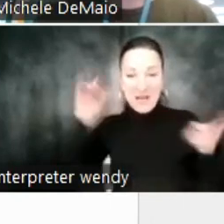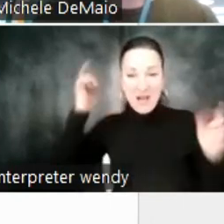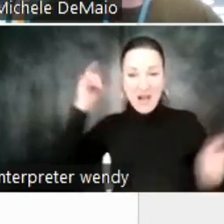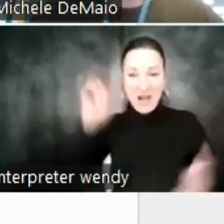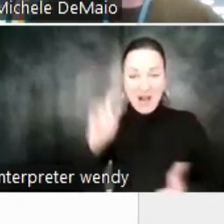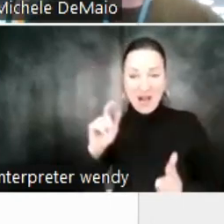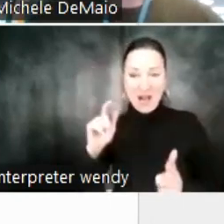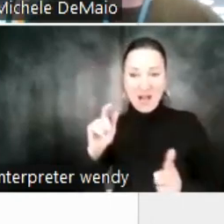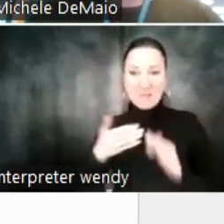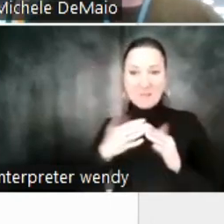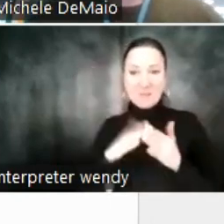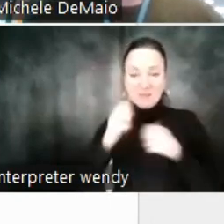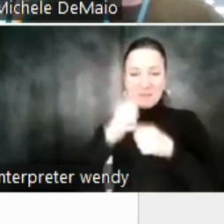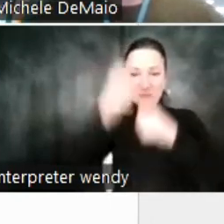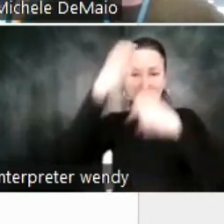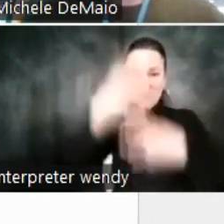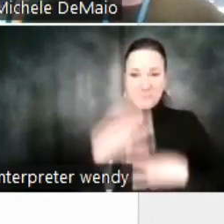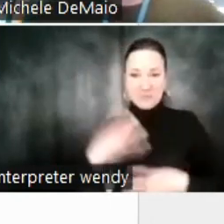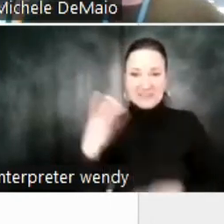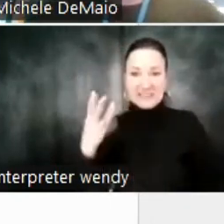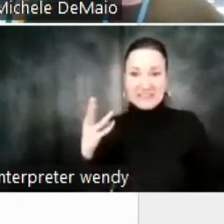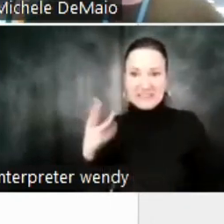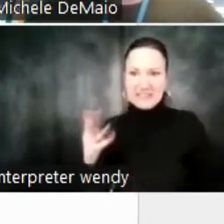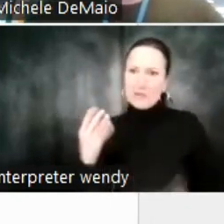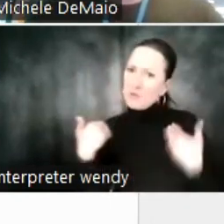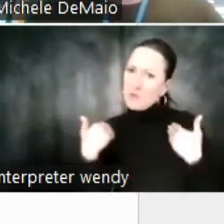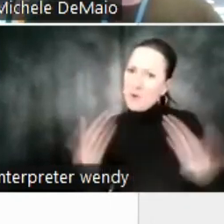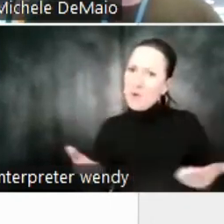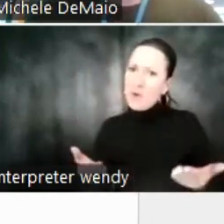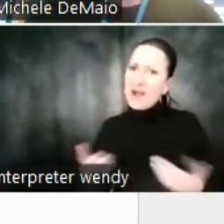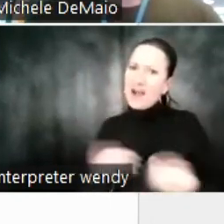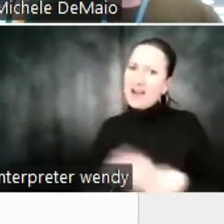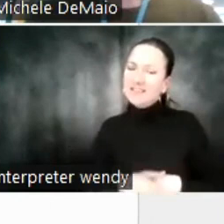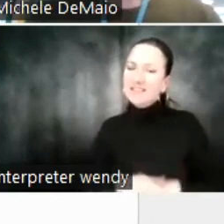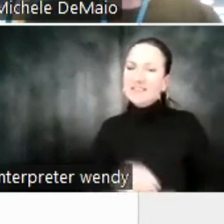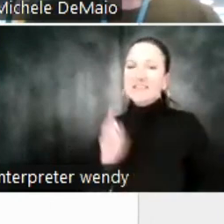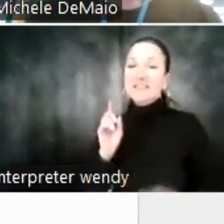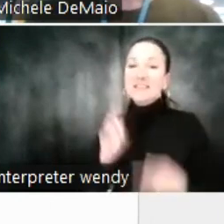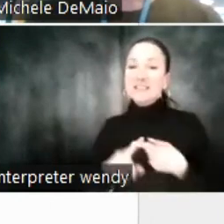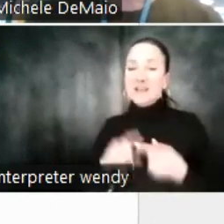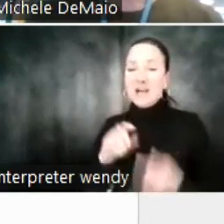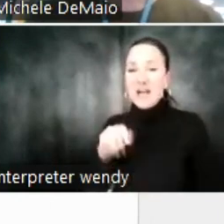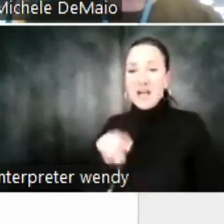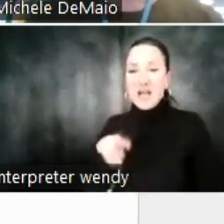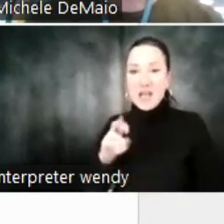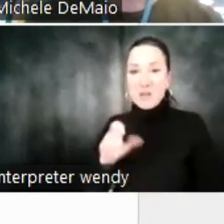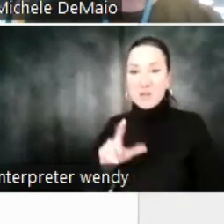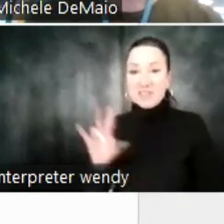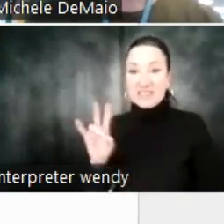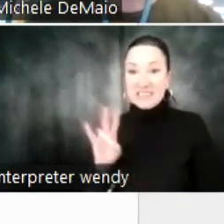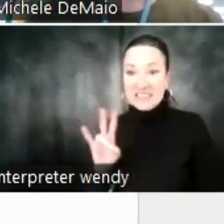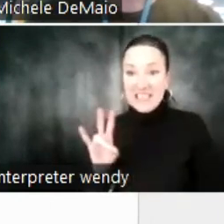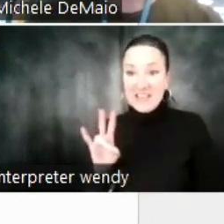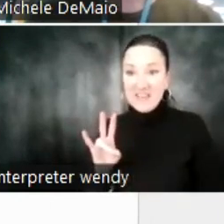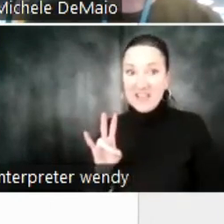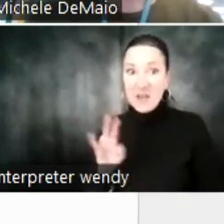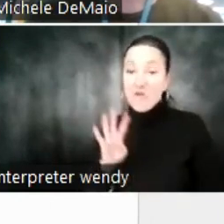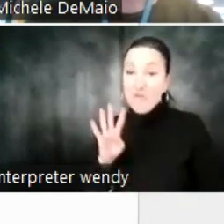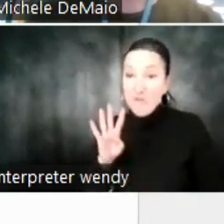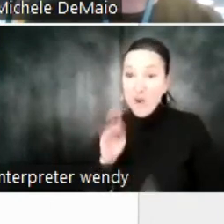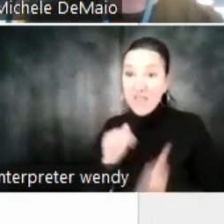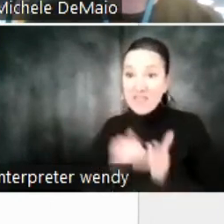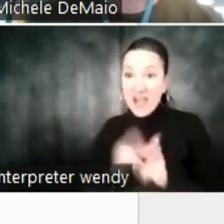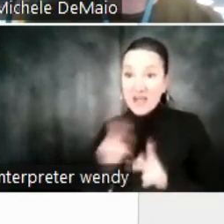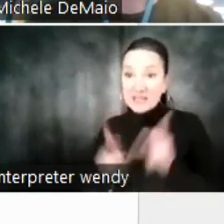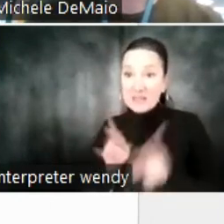out as national finalists. Please vote. Voting runs through April 7th. We've already had almost 4,000 votes cast